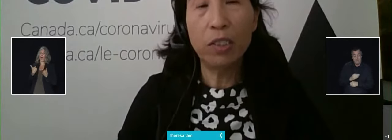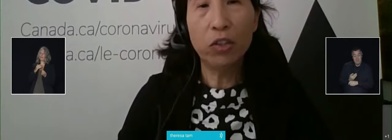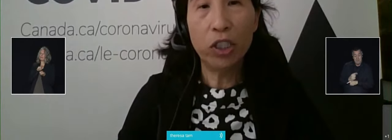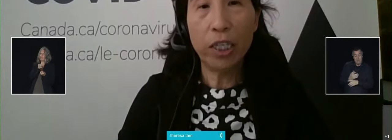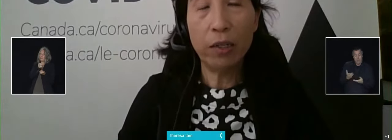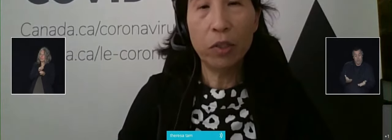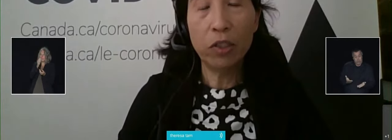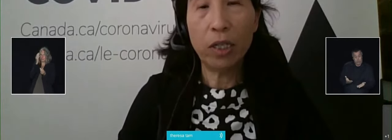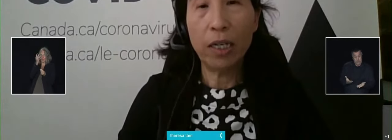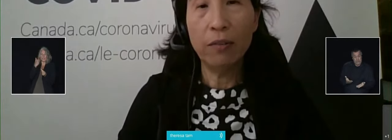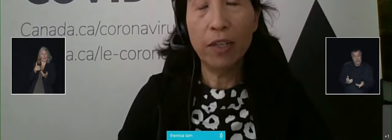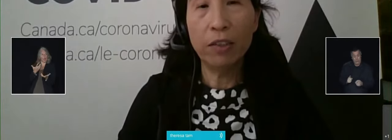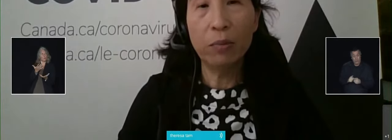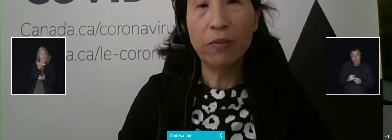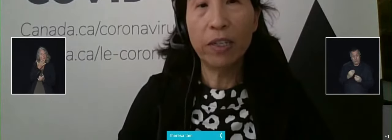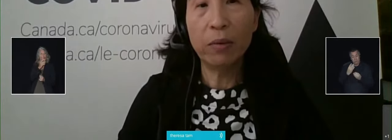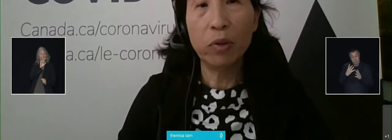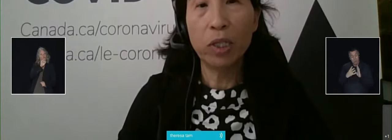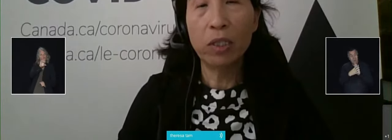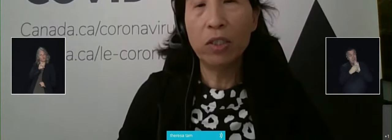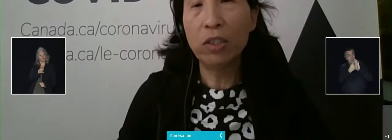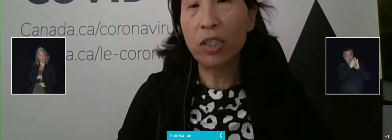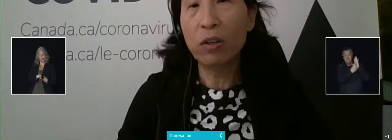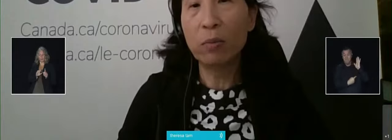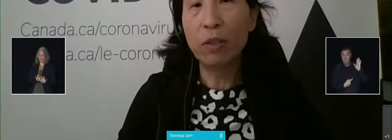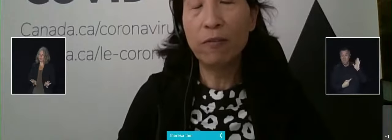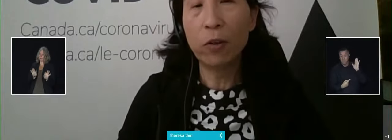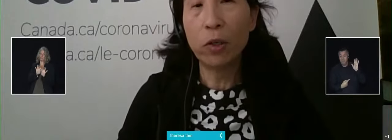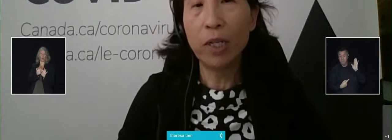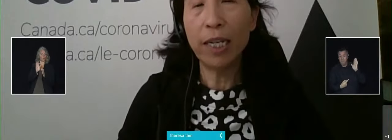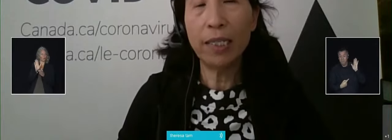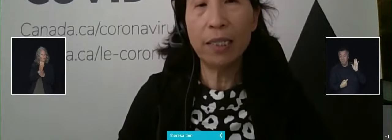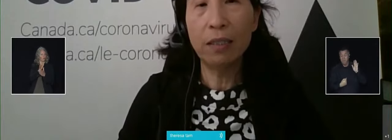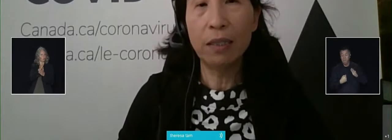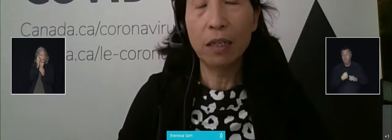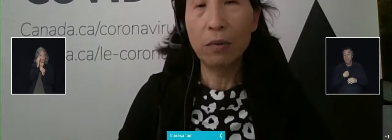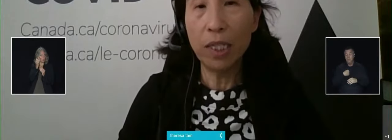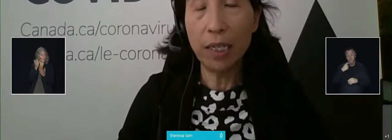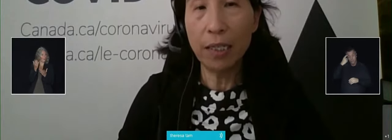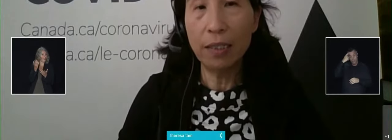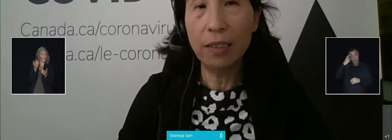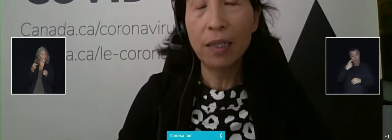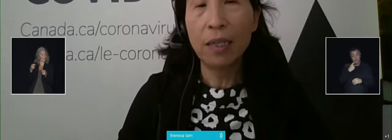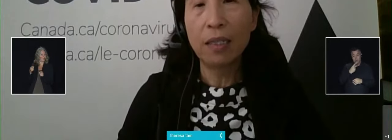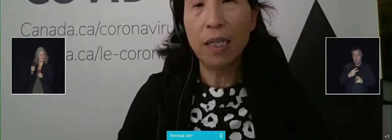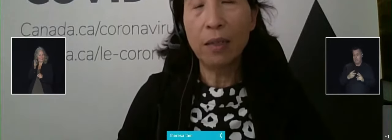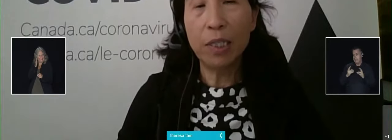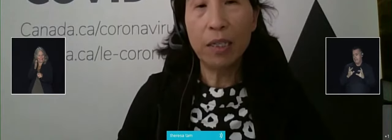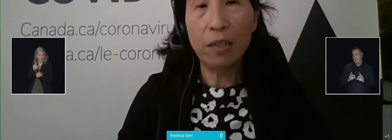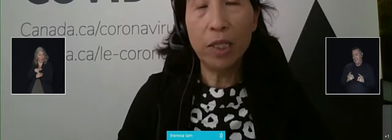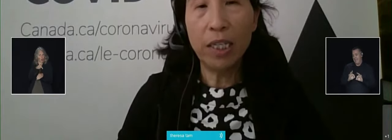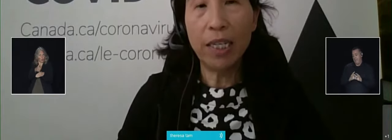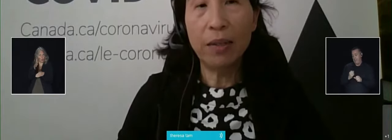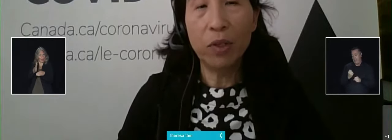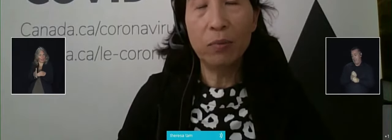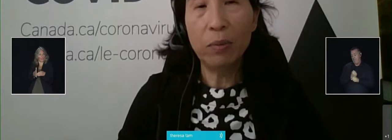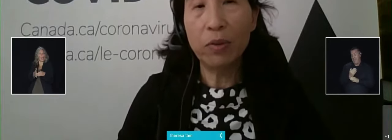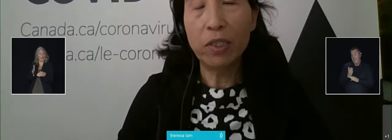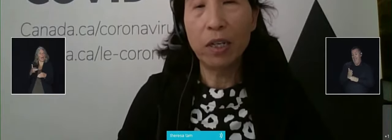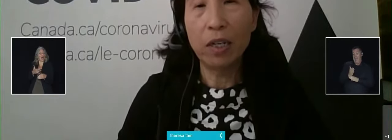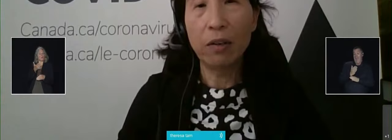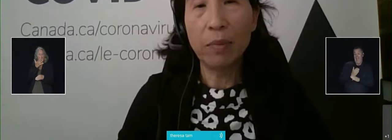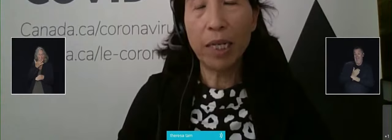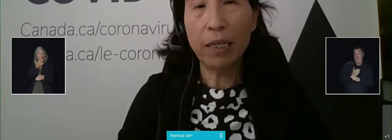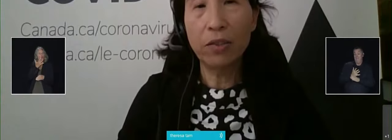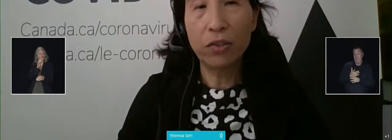that we wanted to share, which I felt to be very important to do. So before we head into the long weekend, the Labor Day long weekend, and when